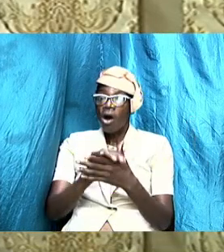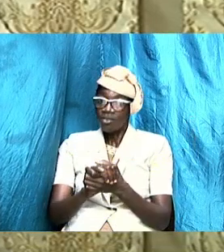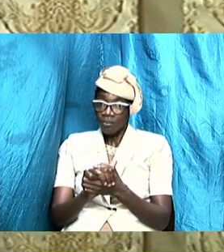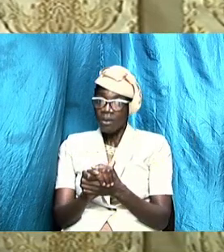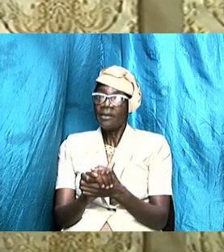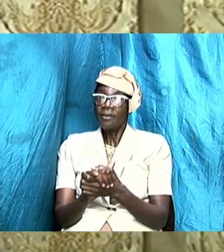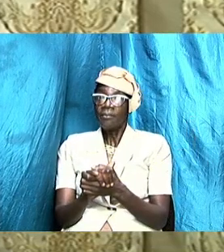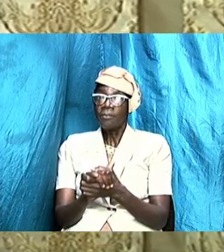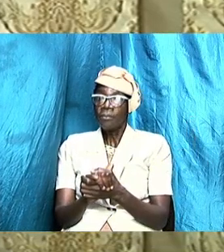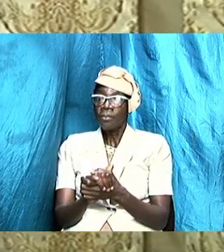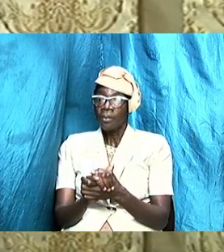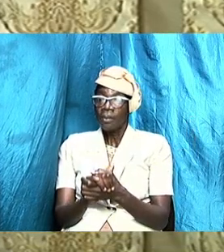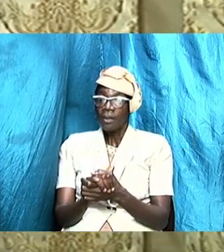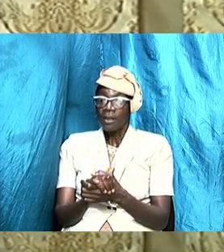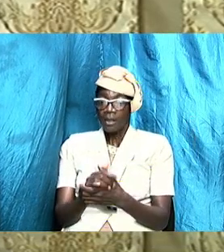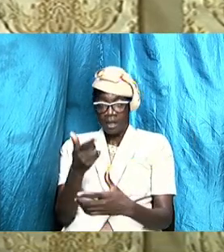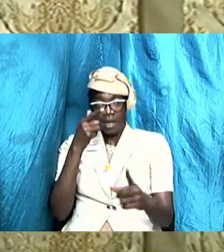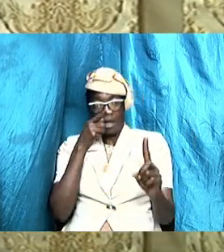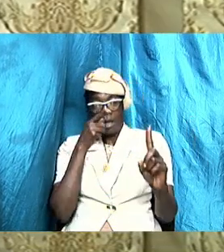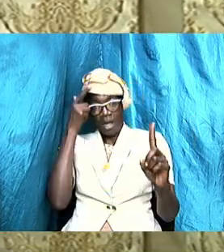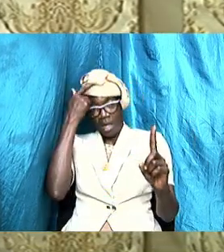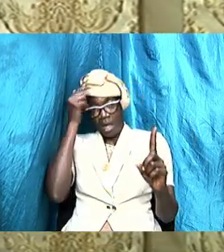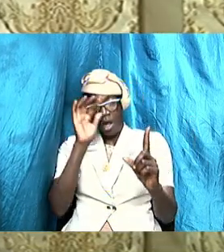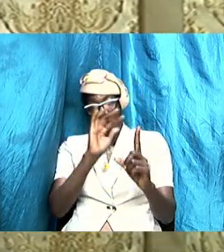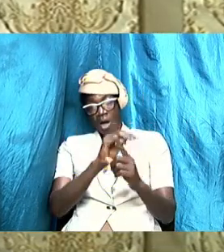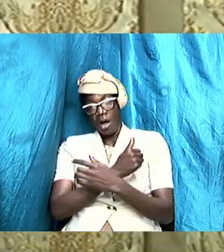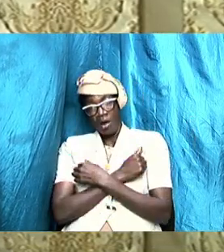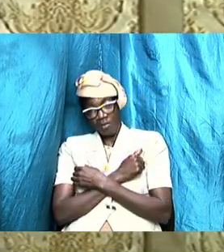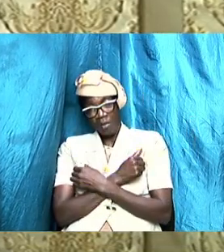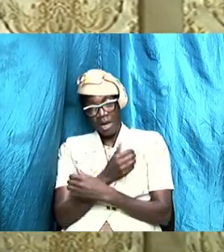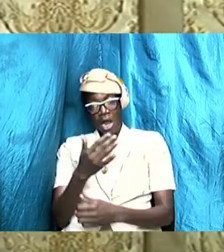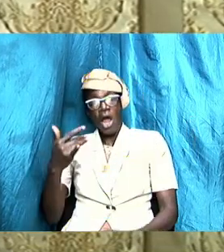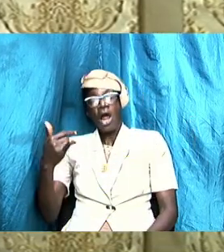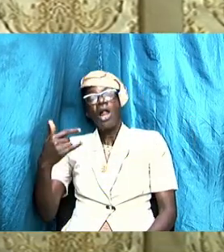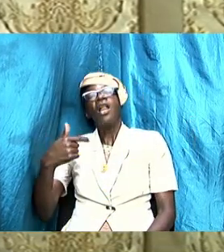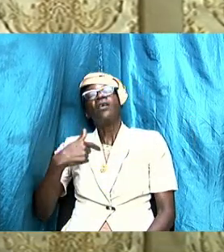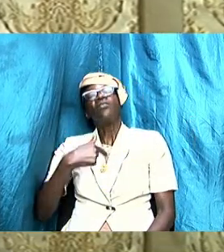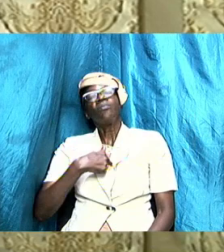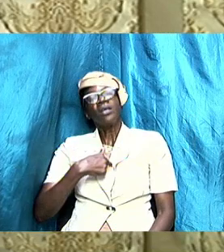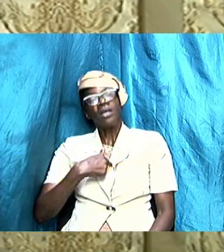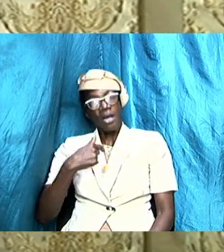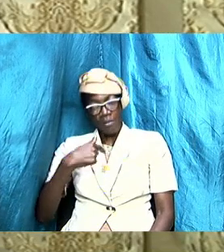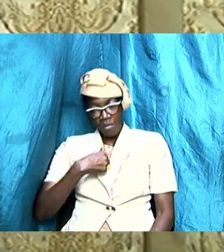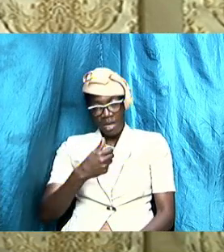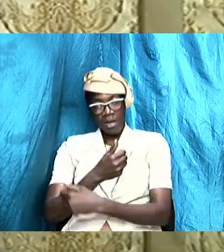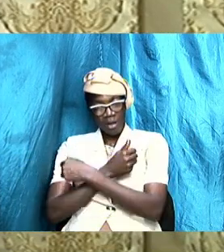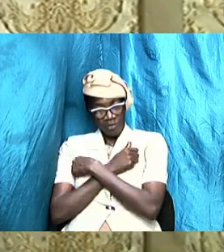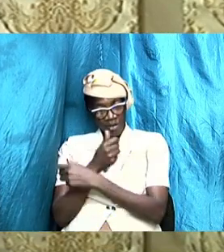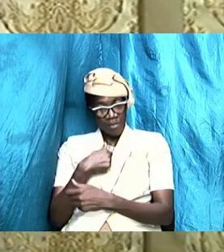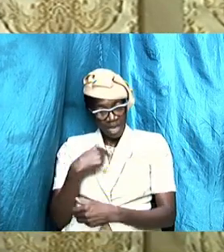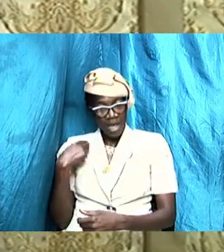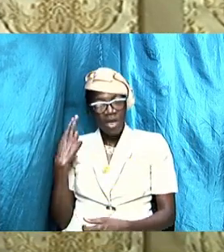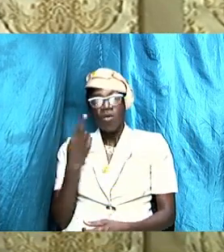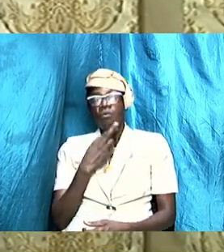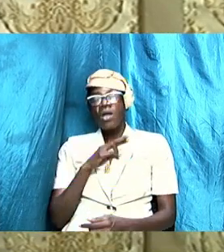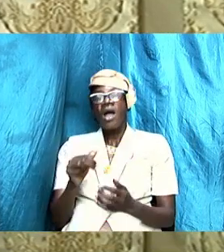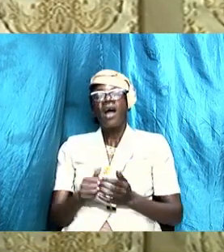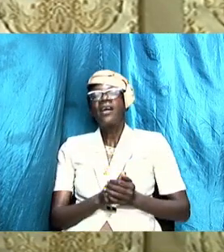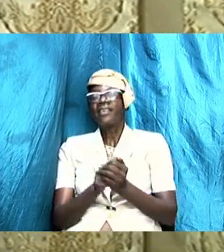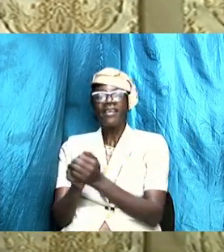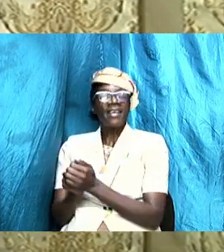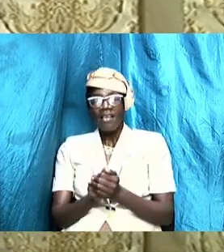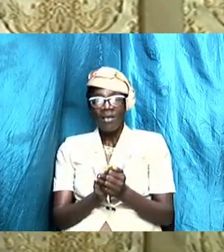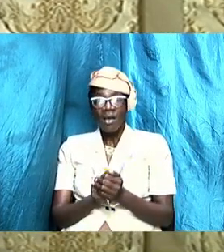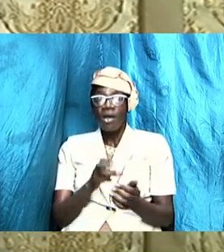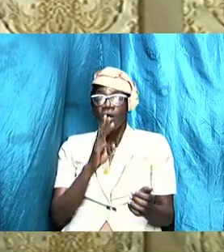and he loves me and I love him and we are together and we